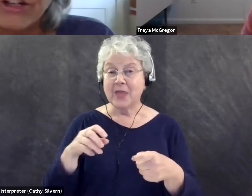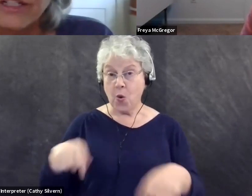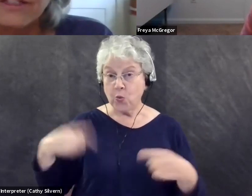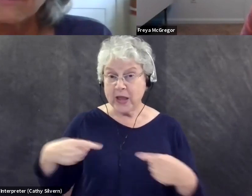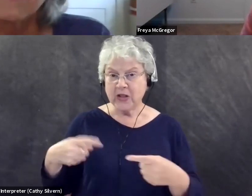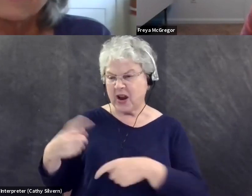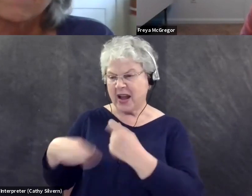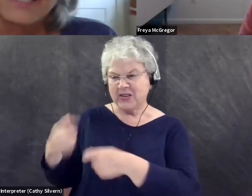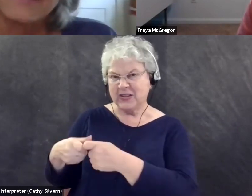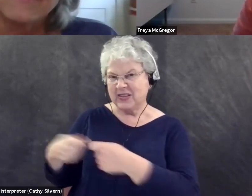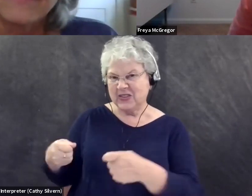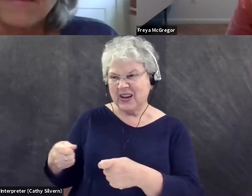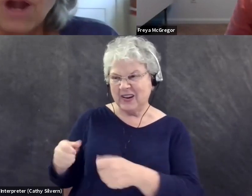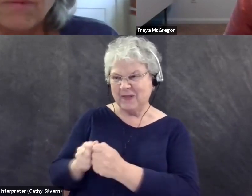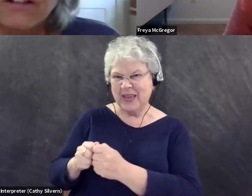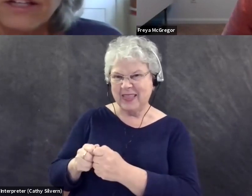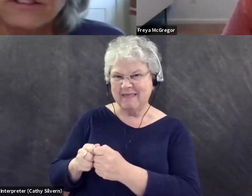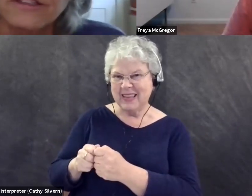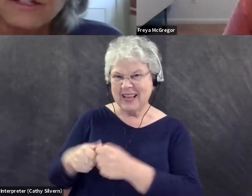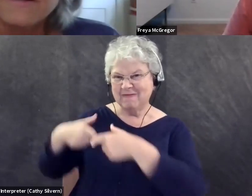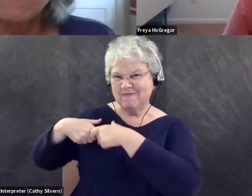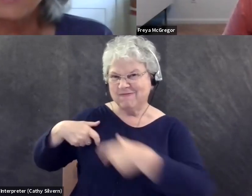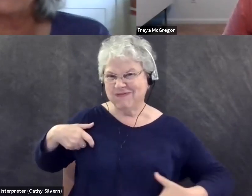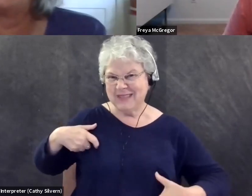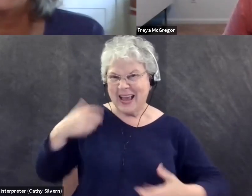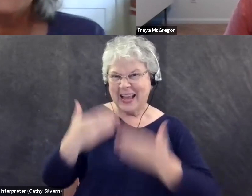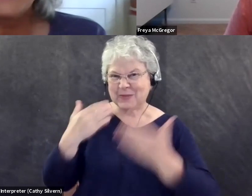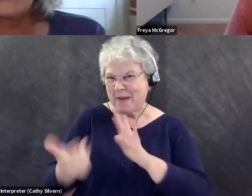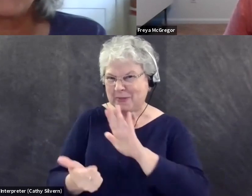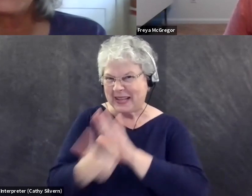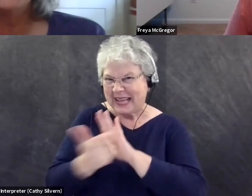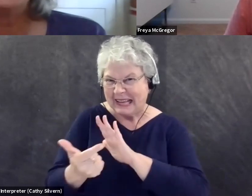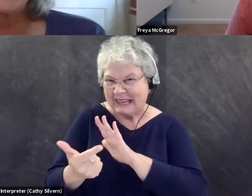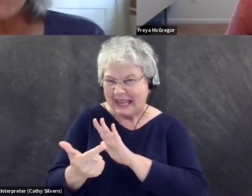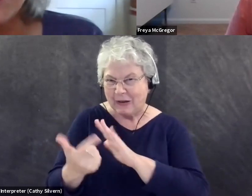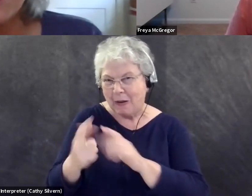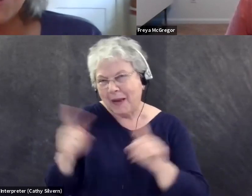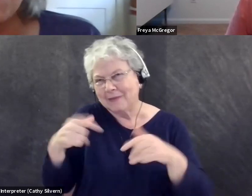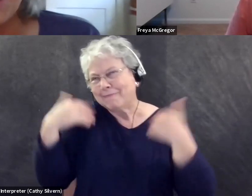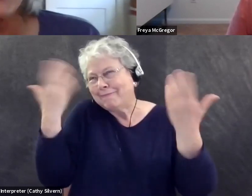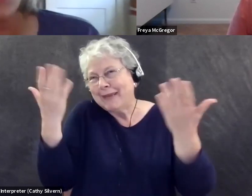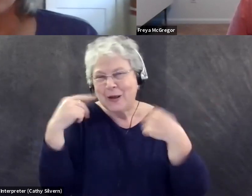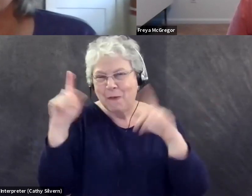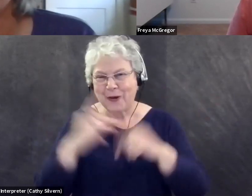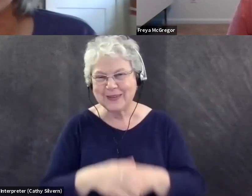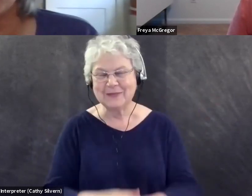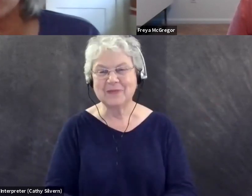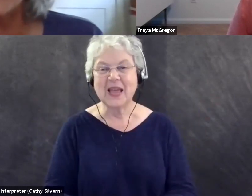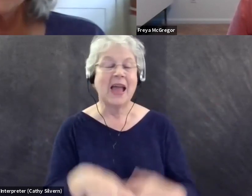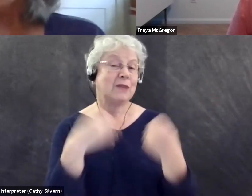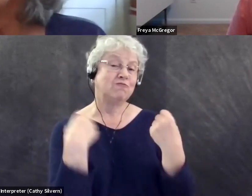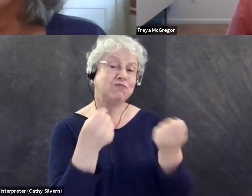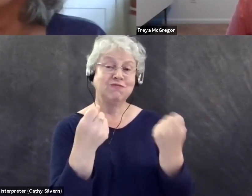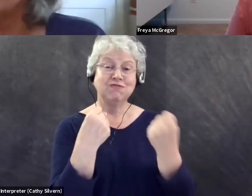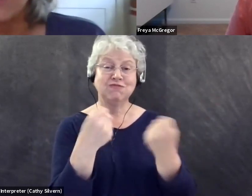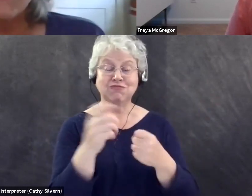jerry-rigged, but, and probably illegal, but anyway. So then, um, I drive to wherever I'm